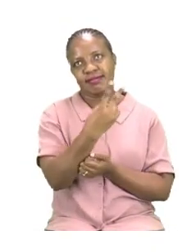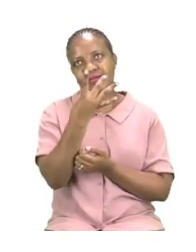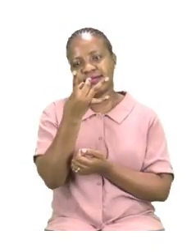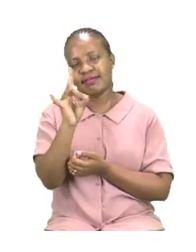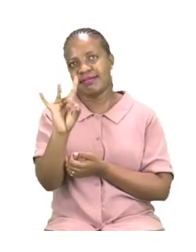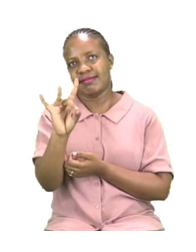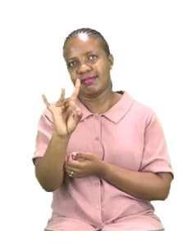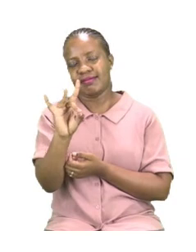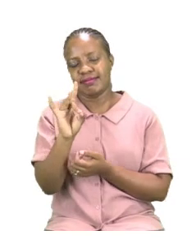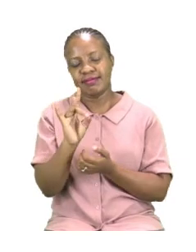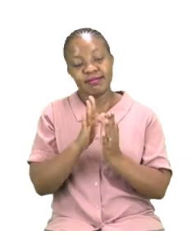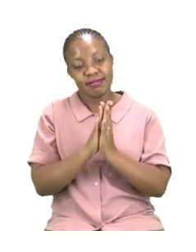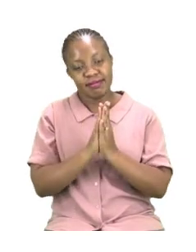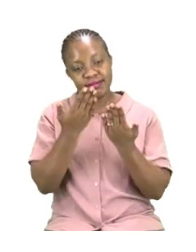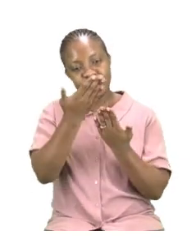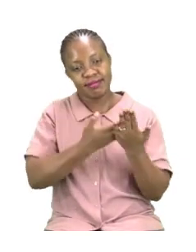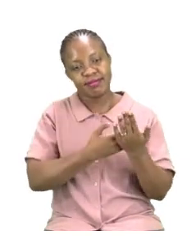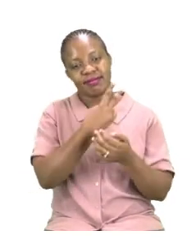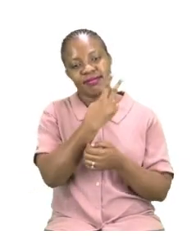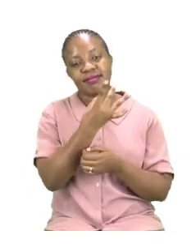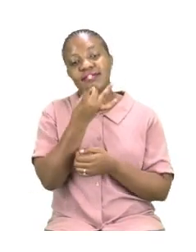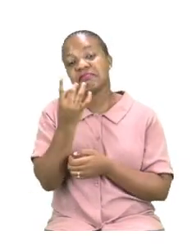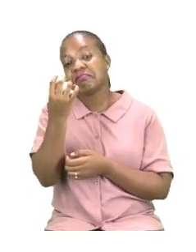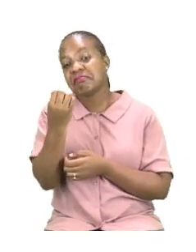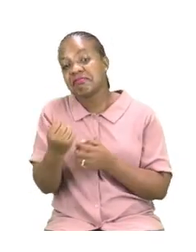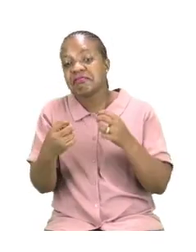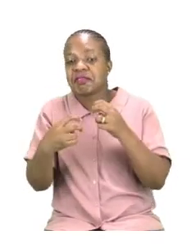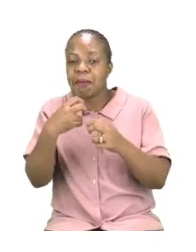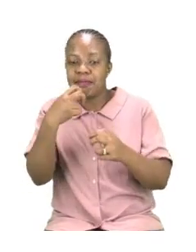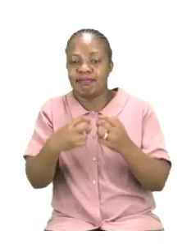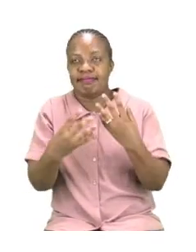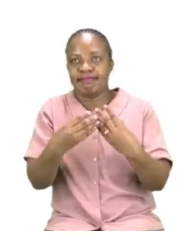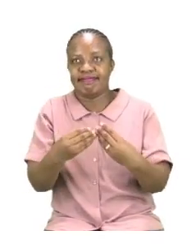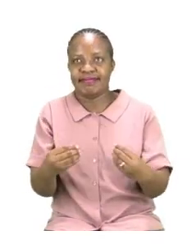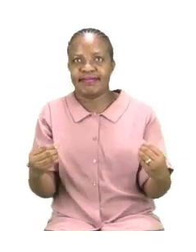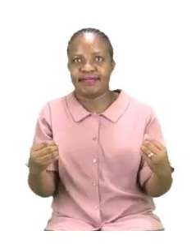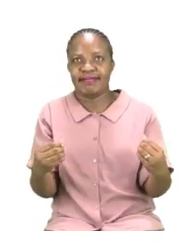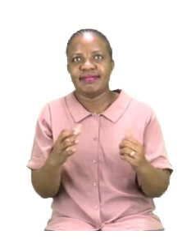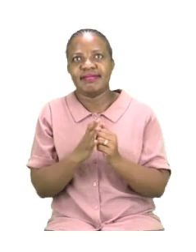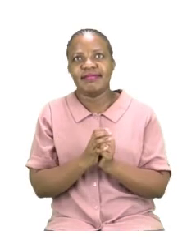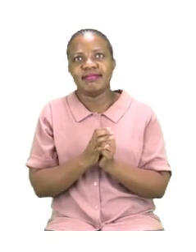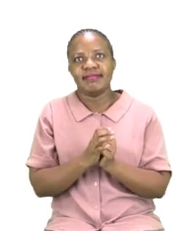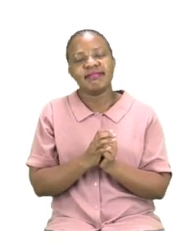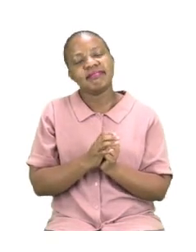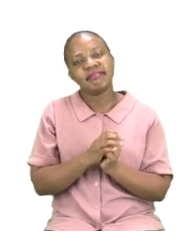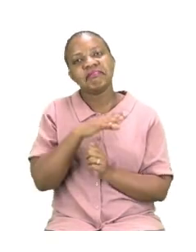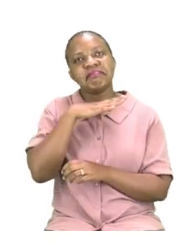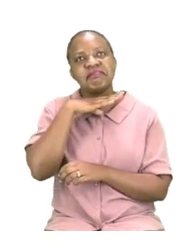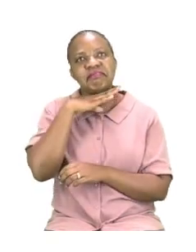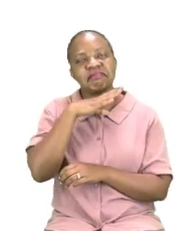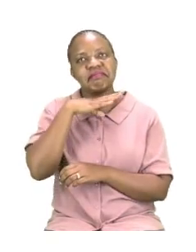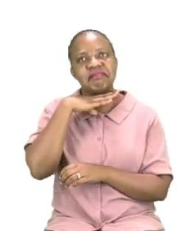page 28 we have some problem solving and these are going to come in the form of